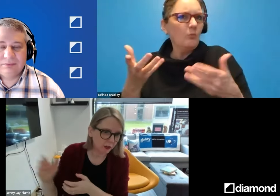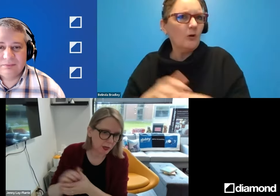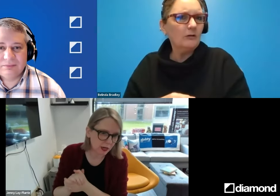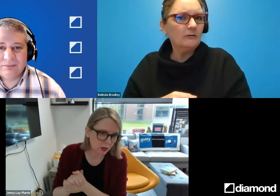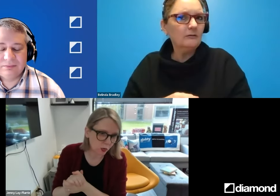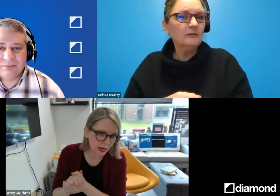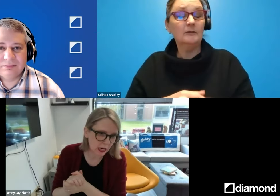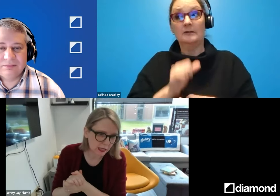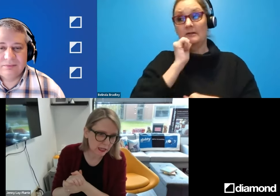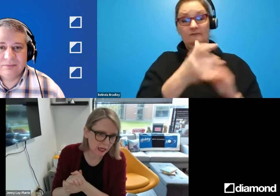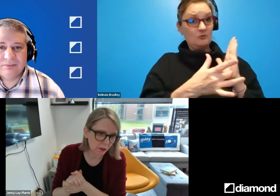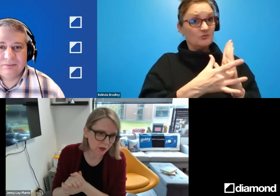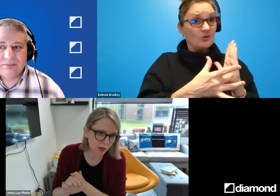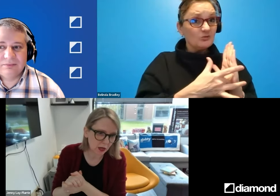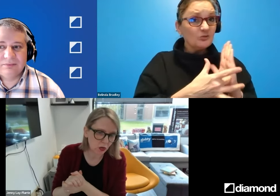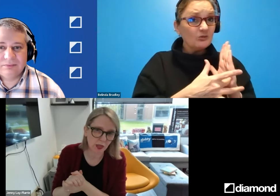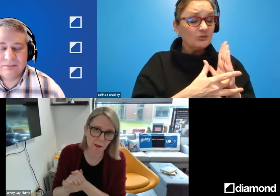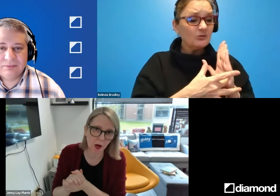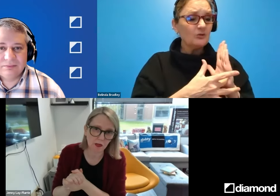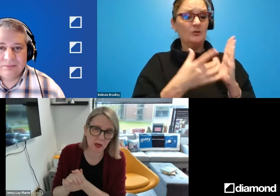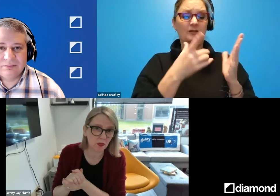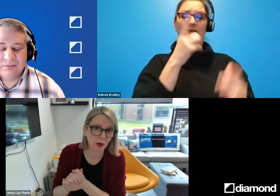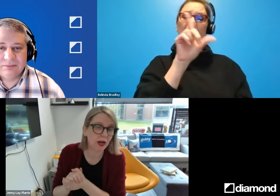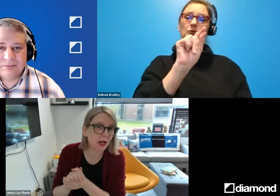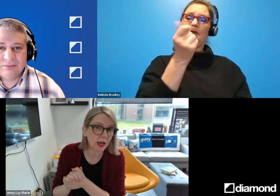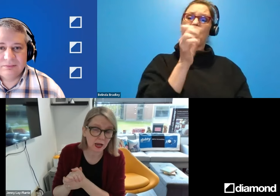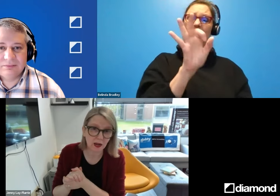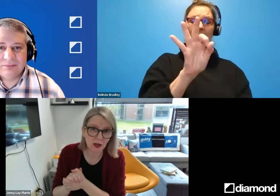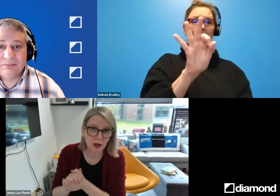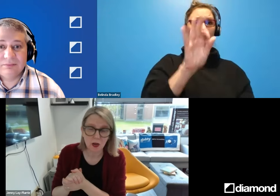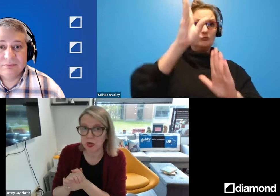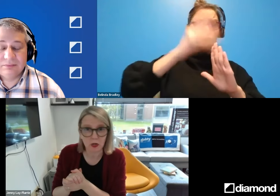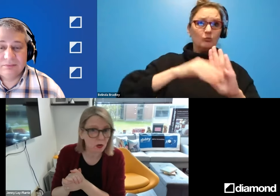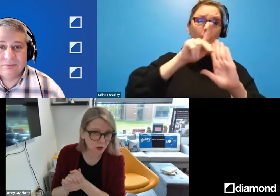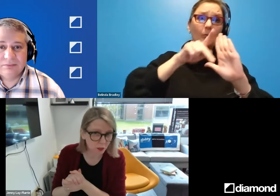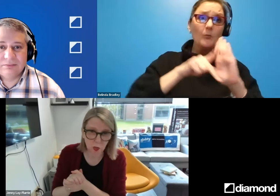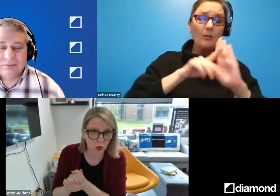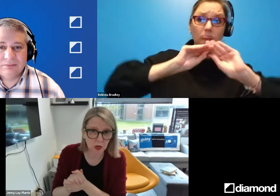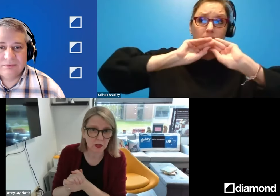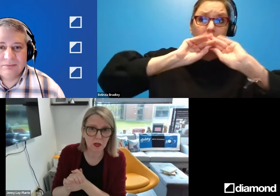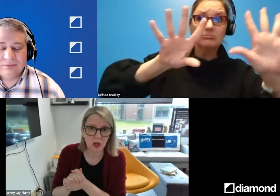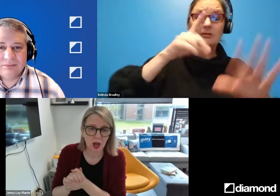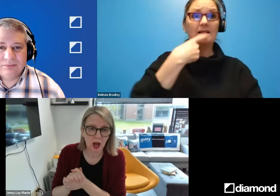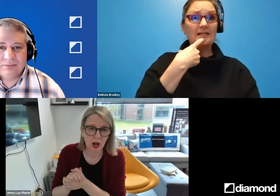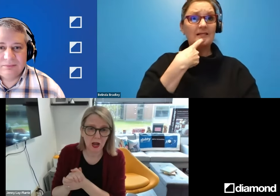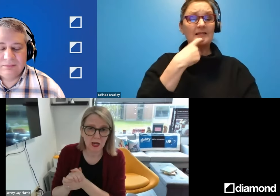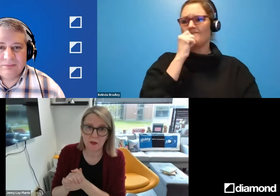one of the things we did in 2019 was make sure that our policy was very clear that we do not support